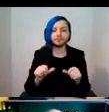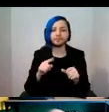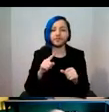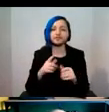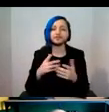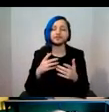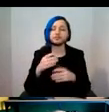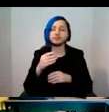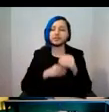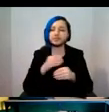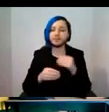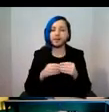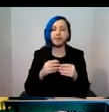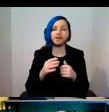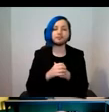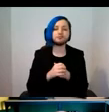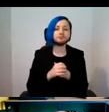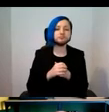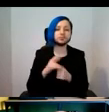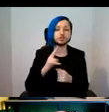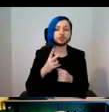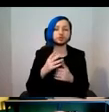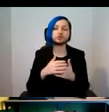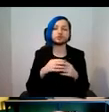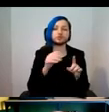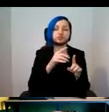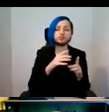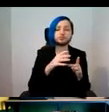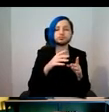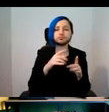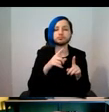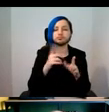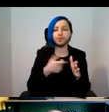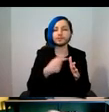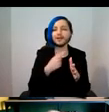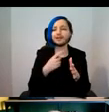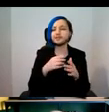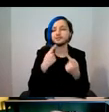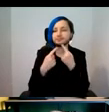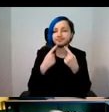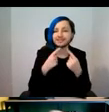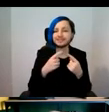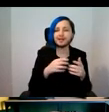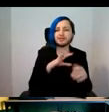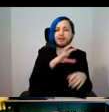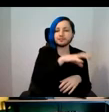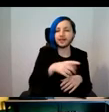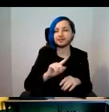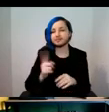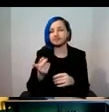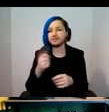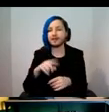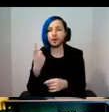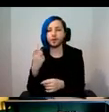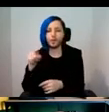with one copy off-site. OK, so In the Eyes of the Animal by Marshmallow Laserface